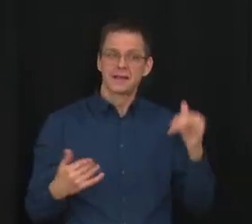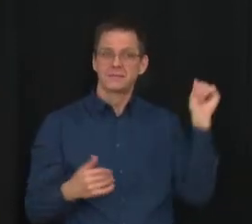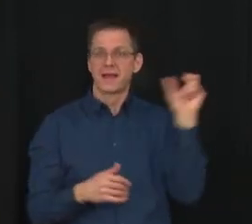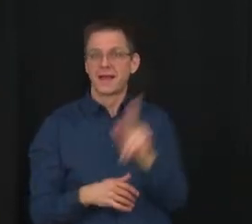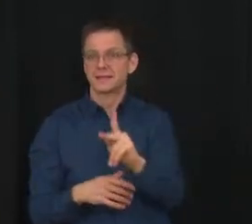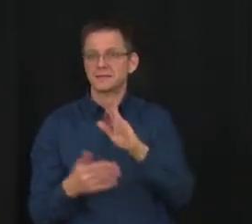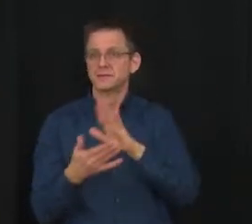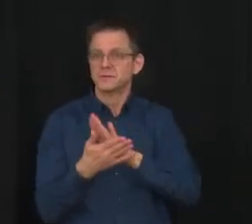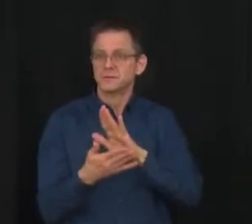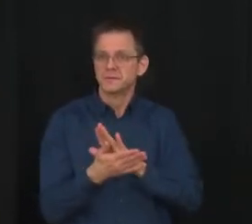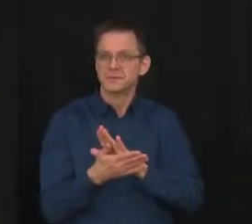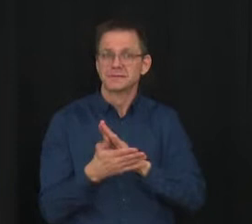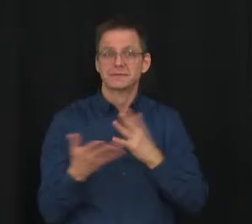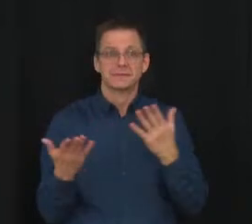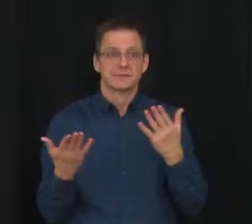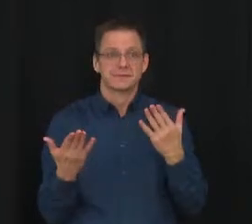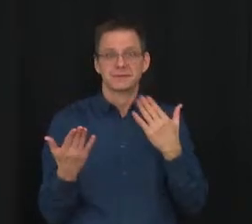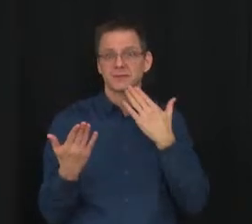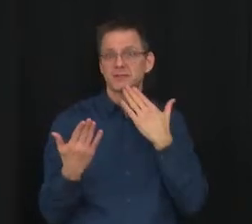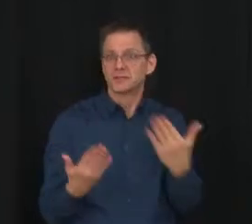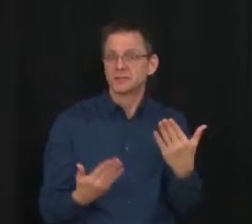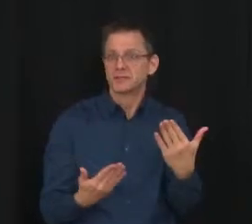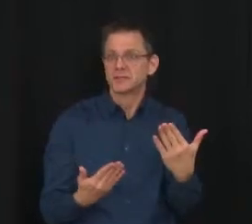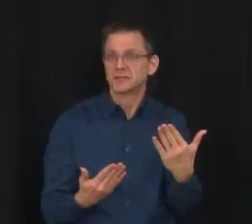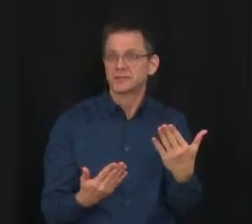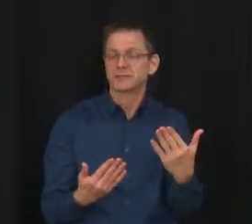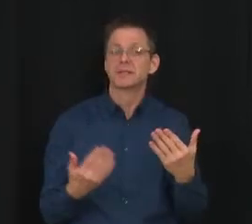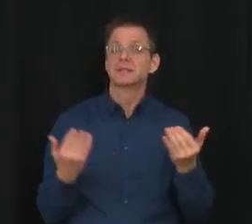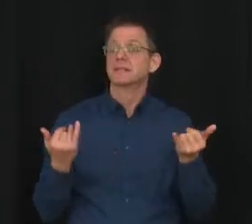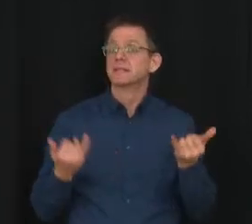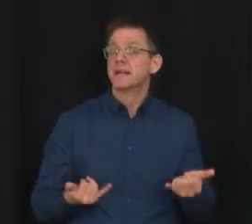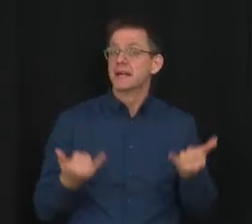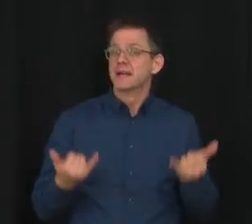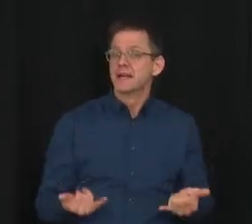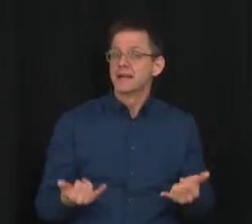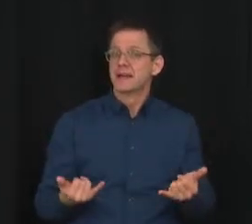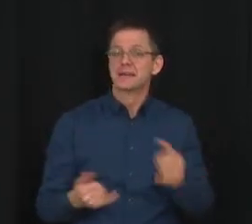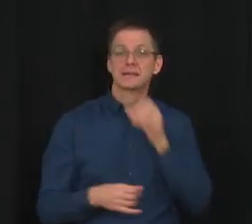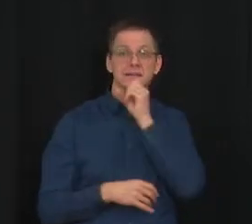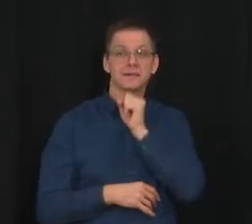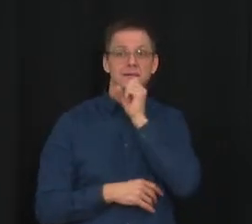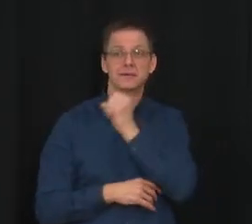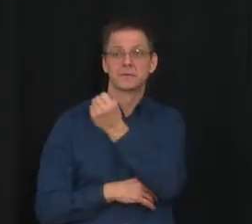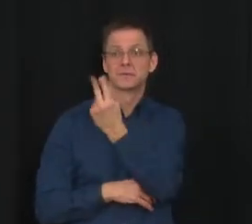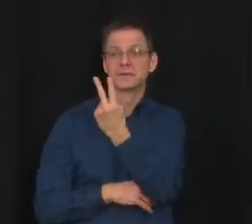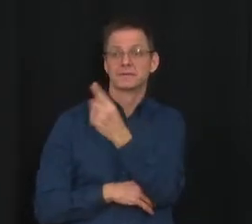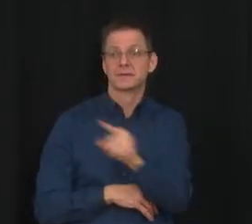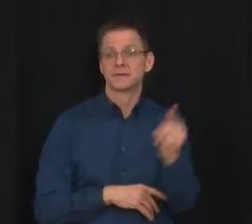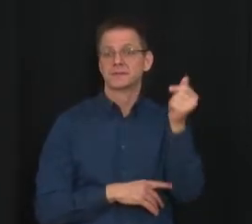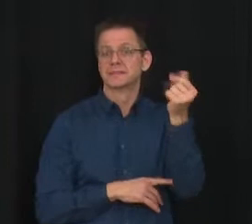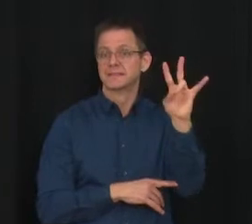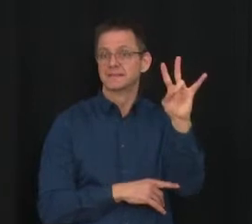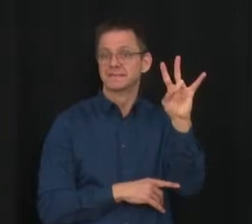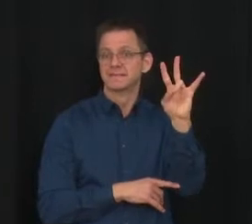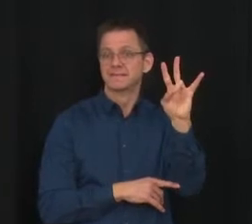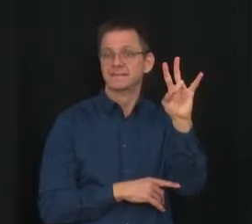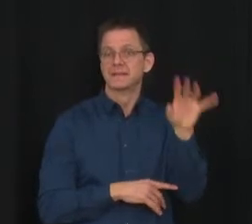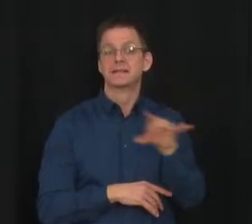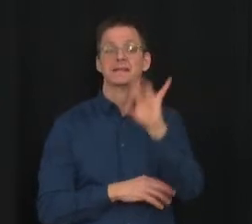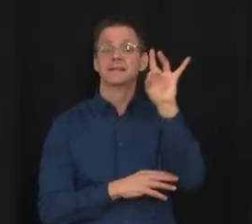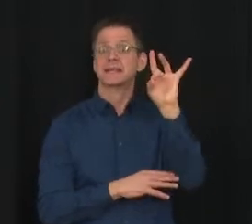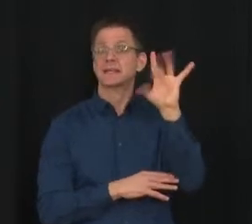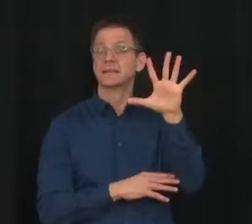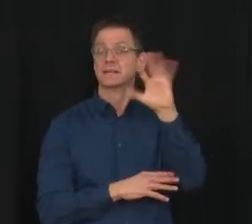youth between the ages of 12 and 17 have received at least one vaccine dose and around 80% have received two.